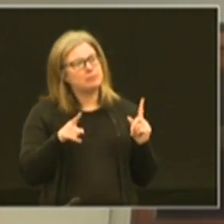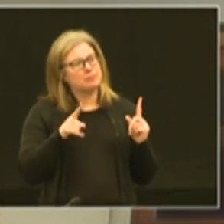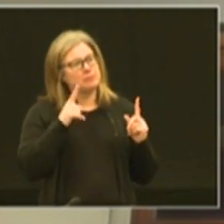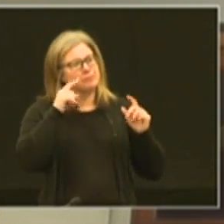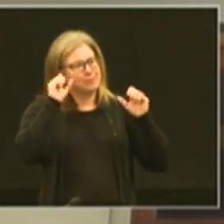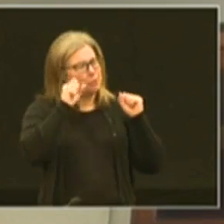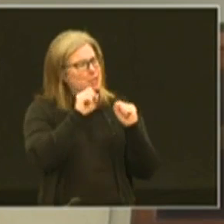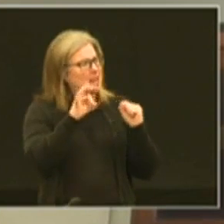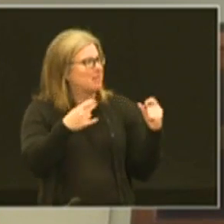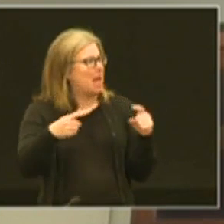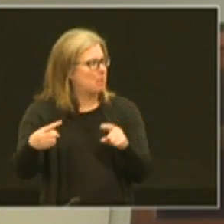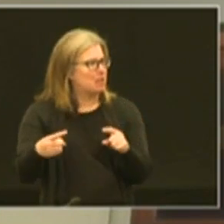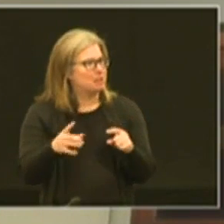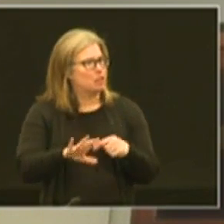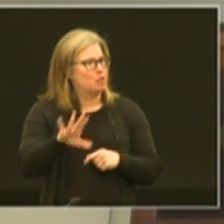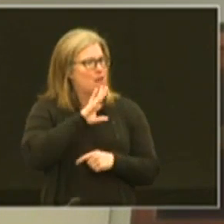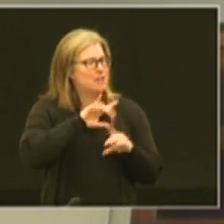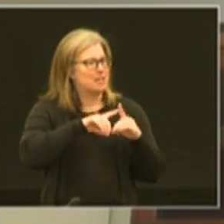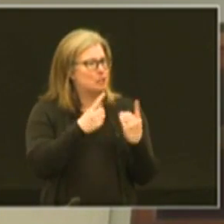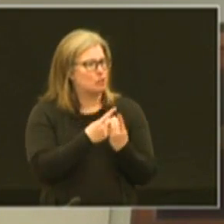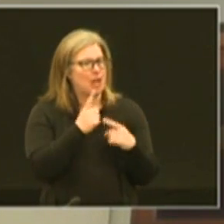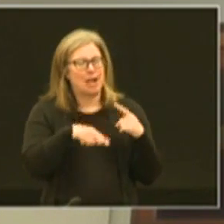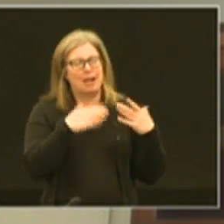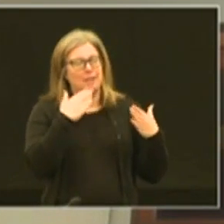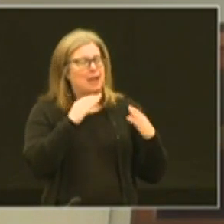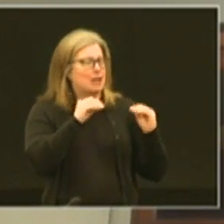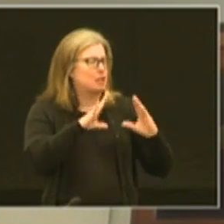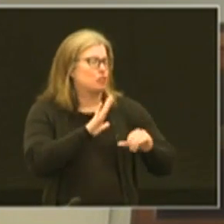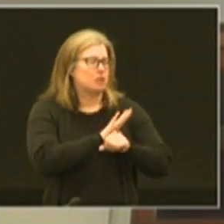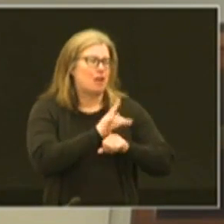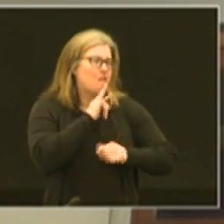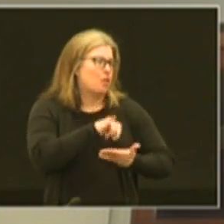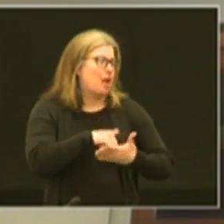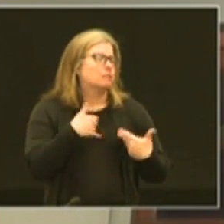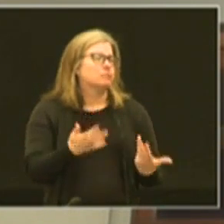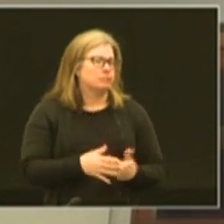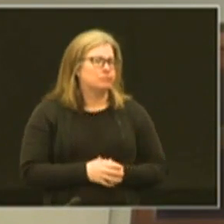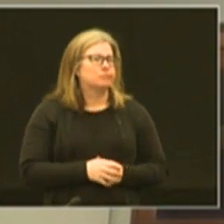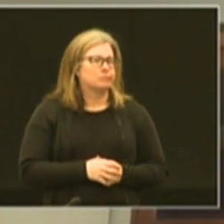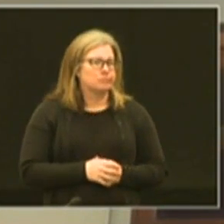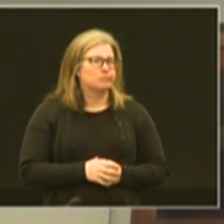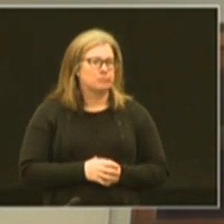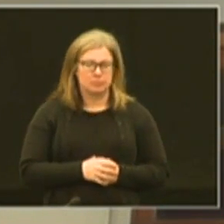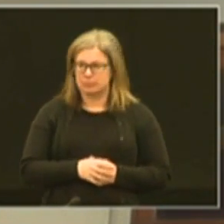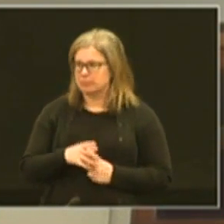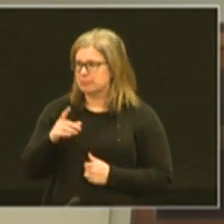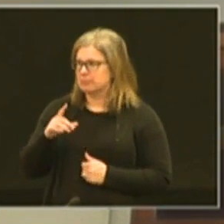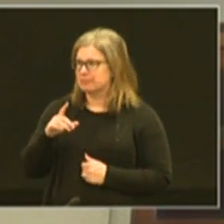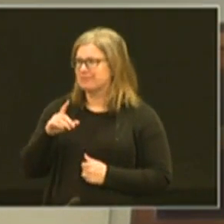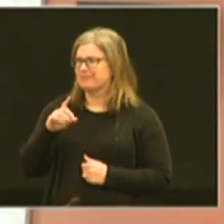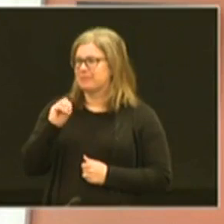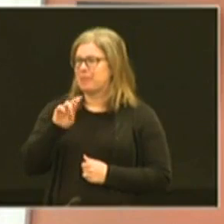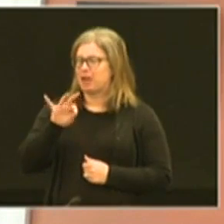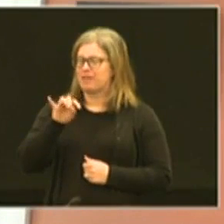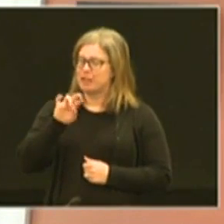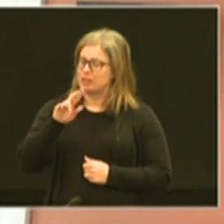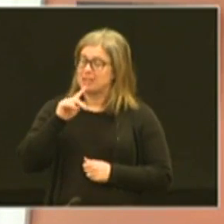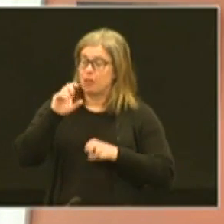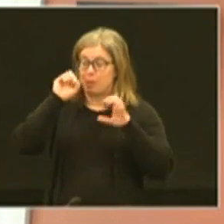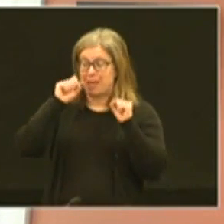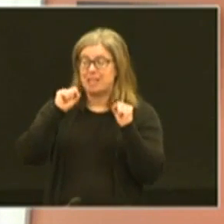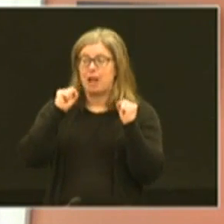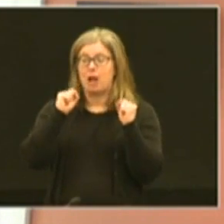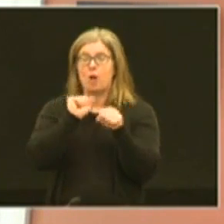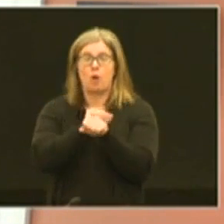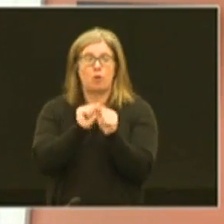incredible stuff's happening throughout this district and i can't thank our teachers enough for that they're amazing i work with a lot of them on